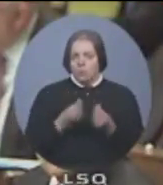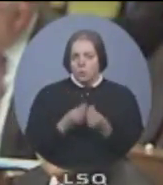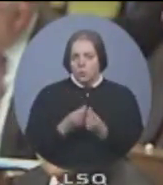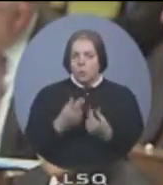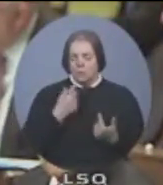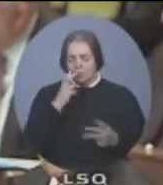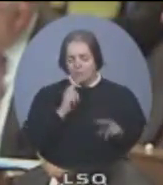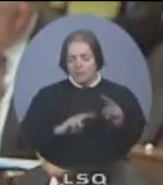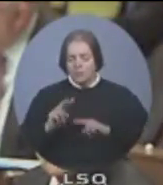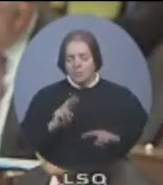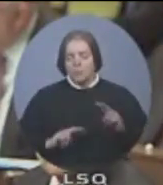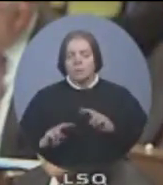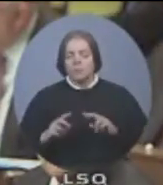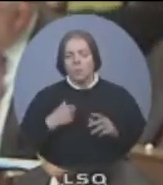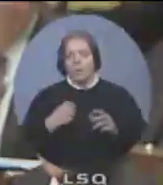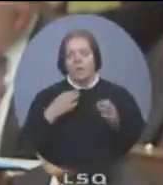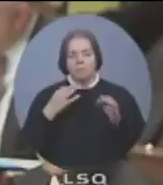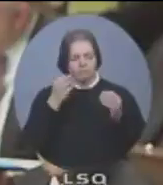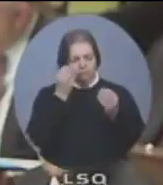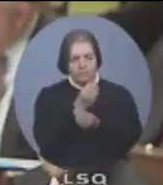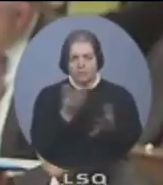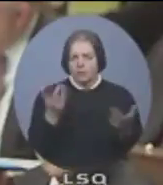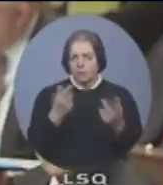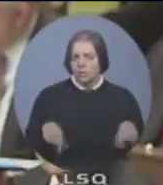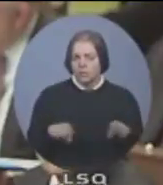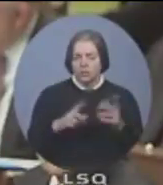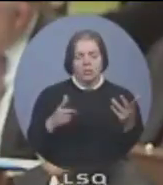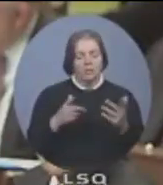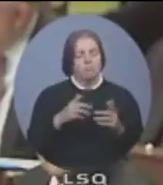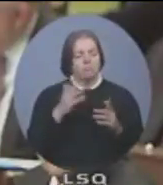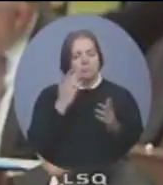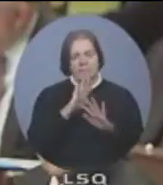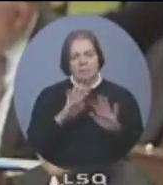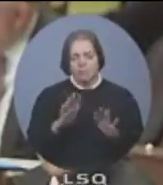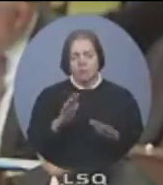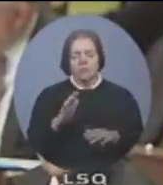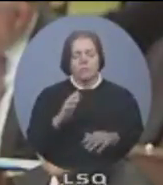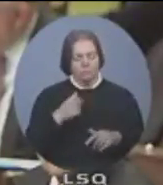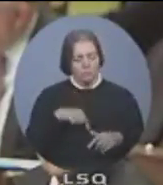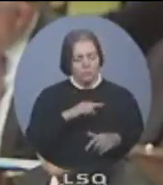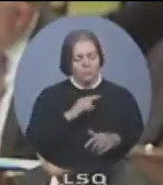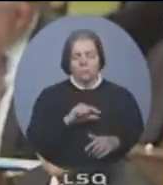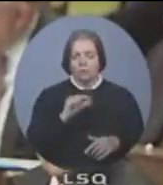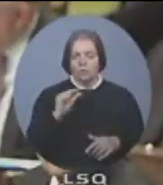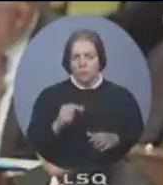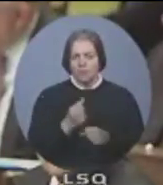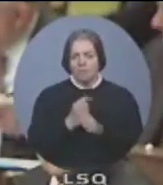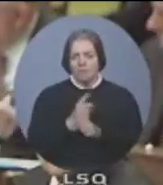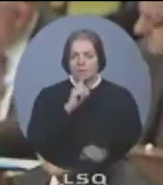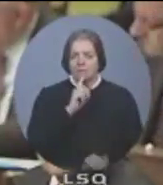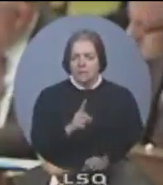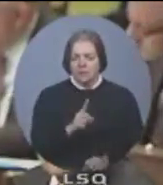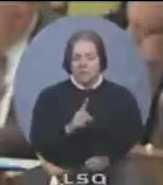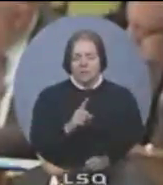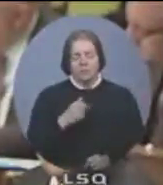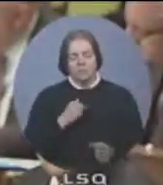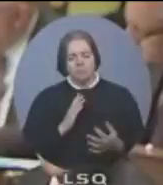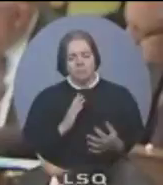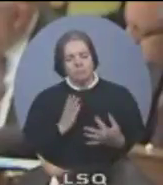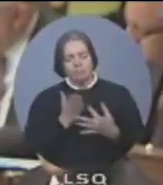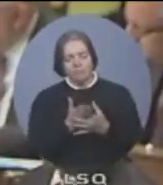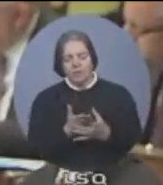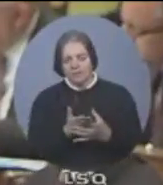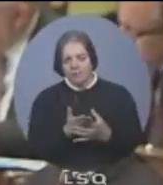Canadians that this government will ensure that we are making a difference for those we intend to help. We are